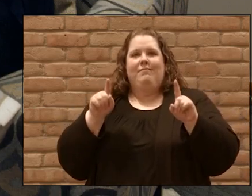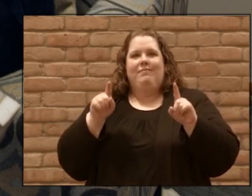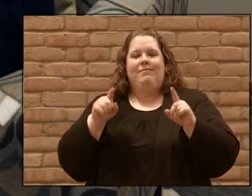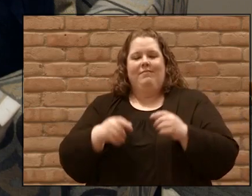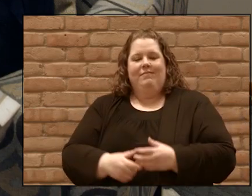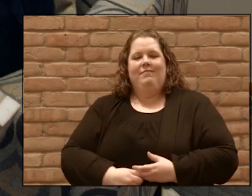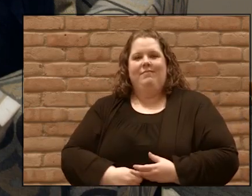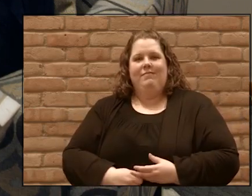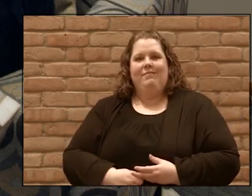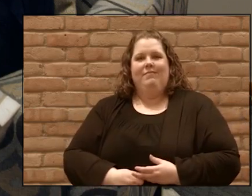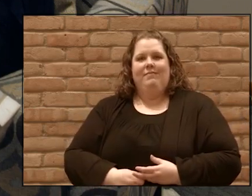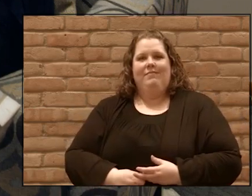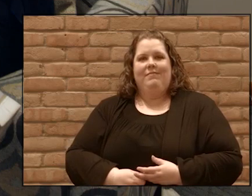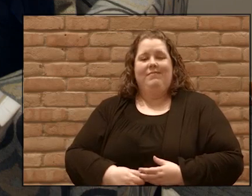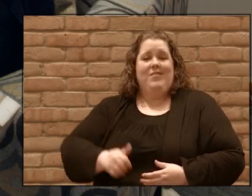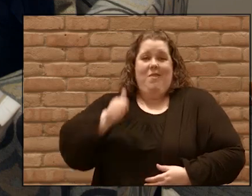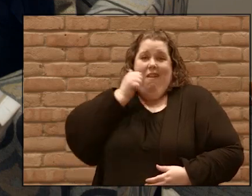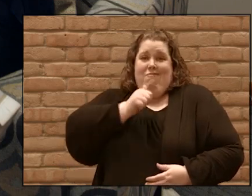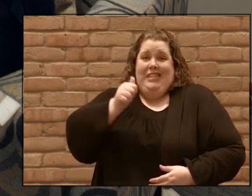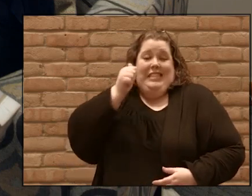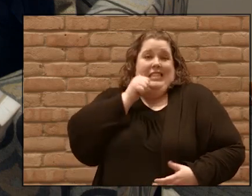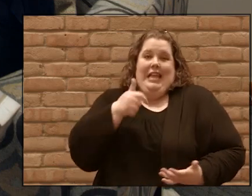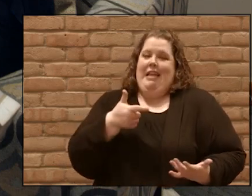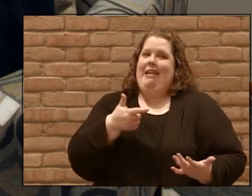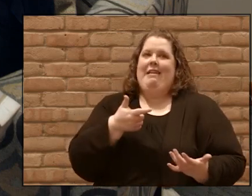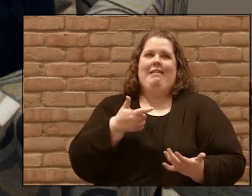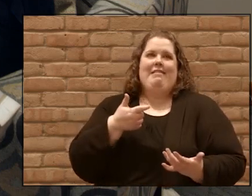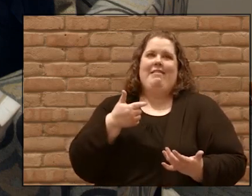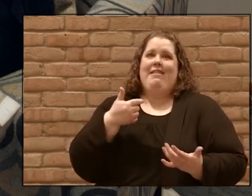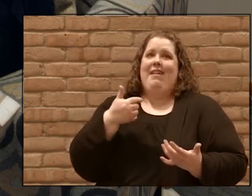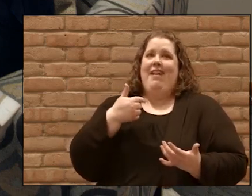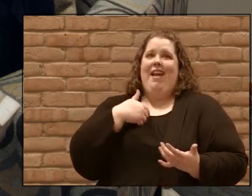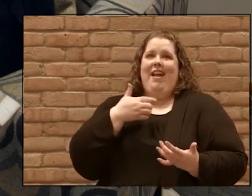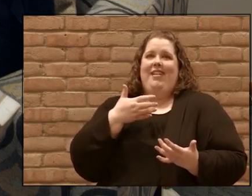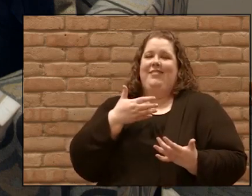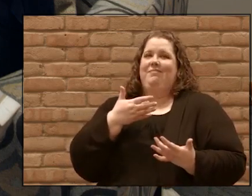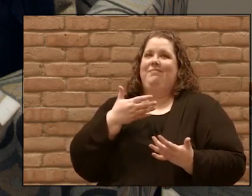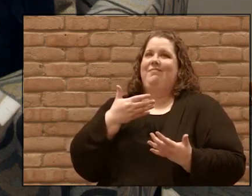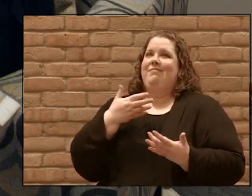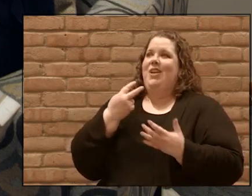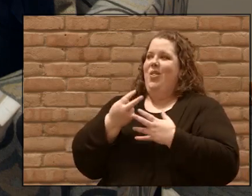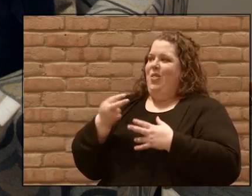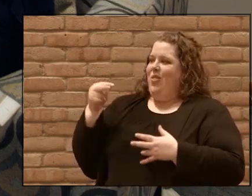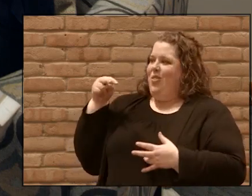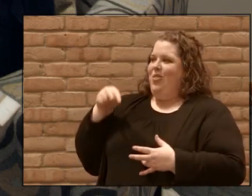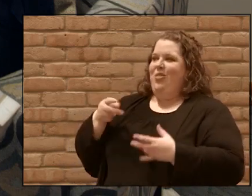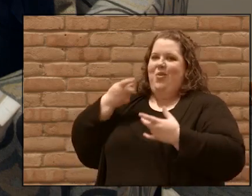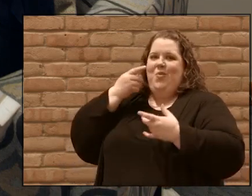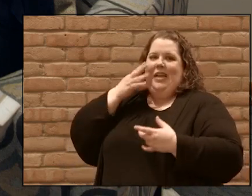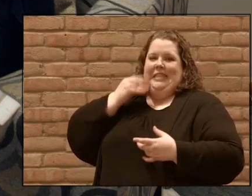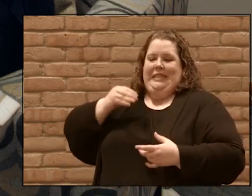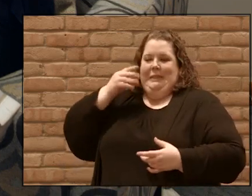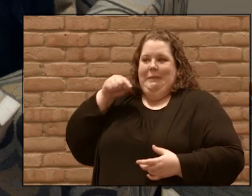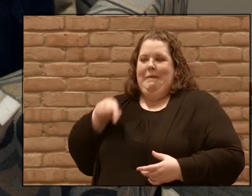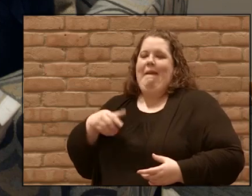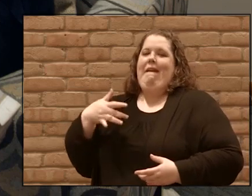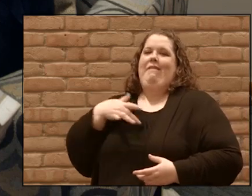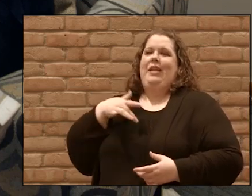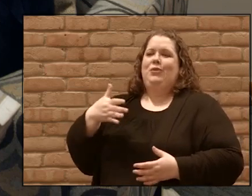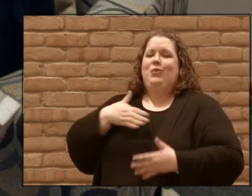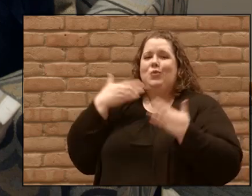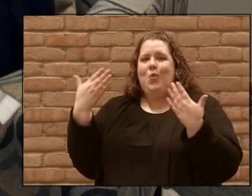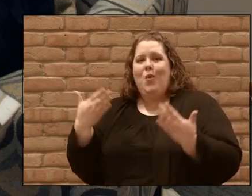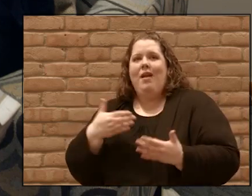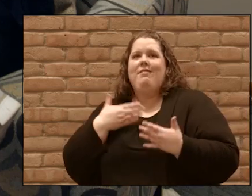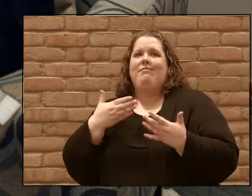every day is like I am grateful and find joy in that and joy in wanting to